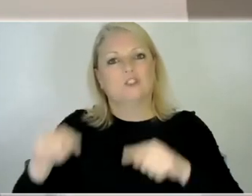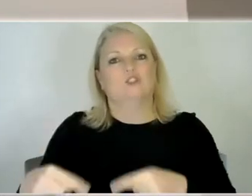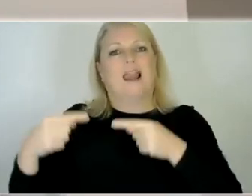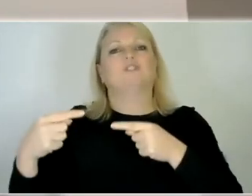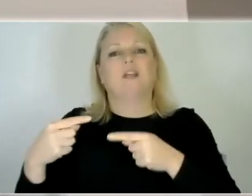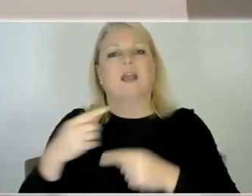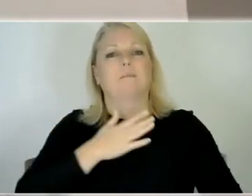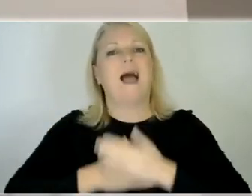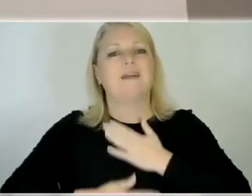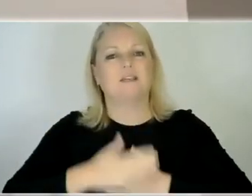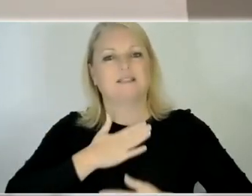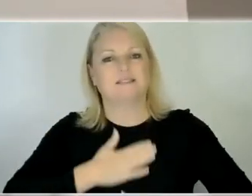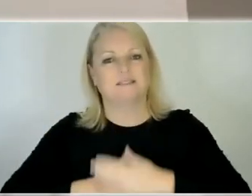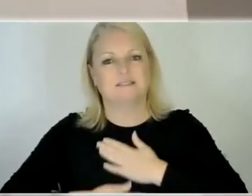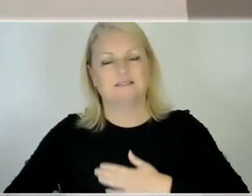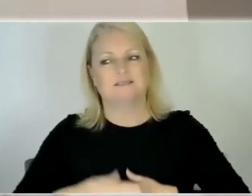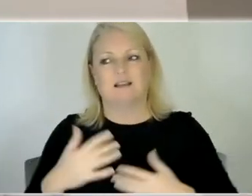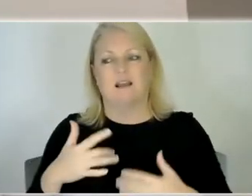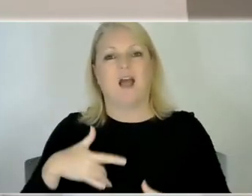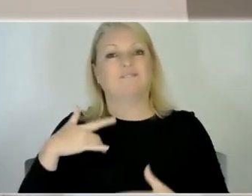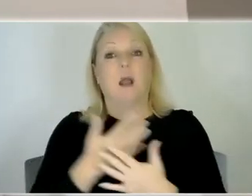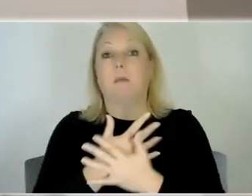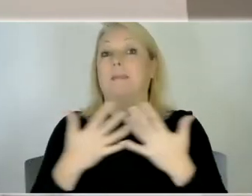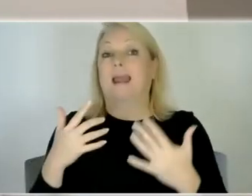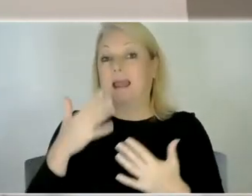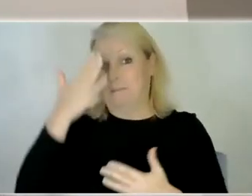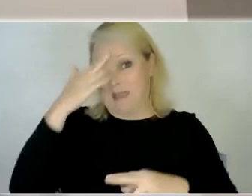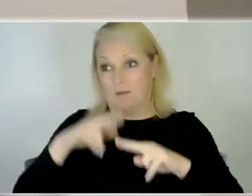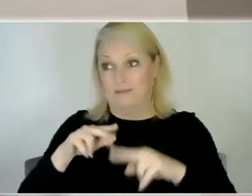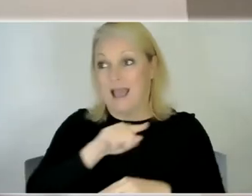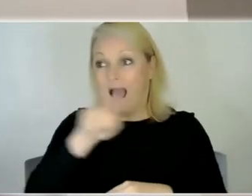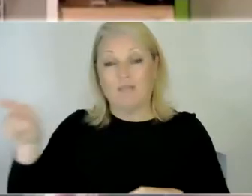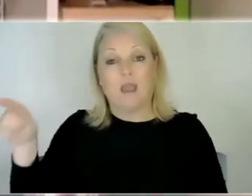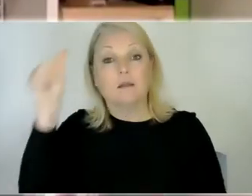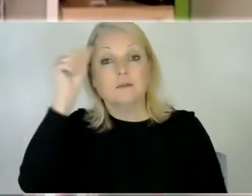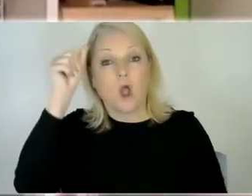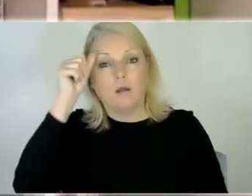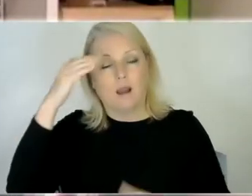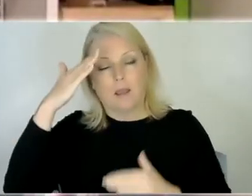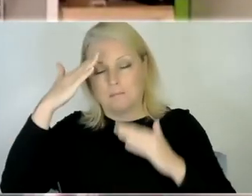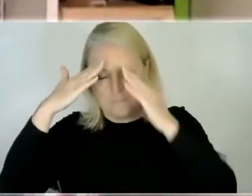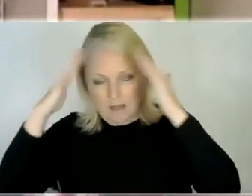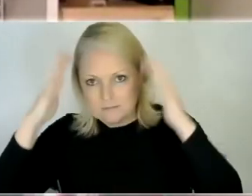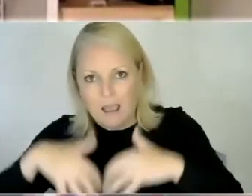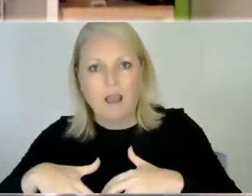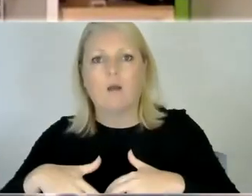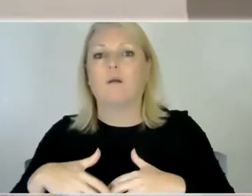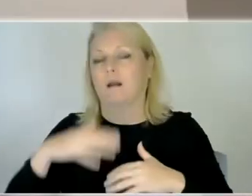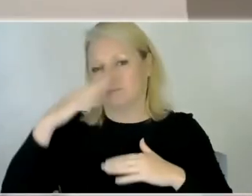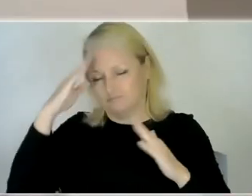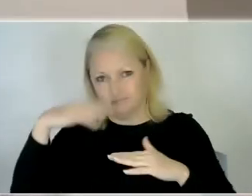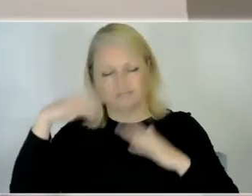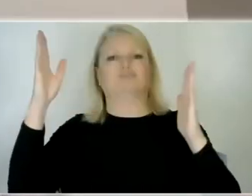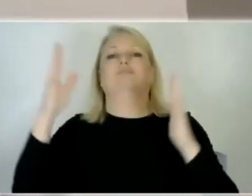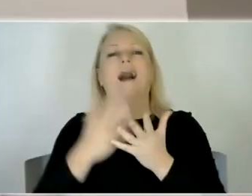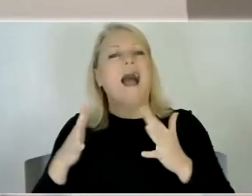carers can relate to things like meltdowns violence even um um how do you go